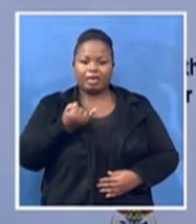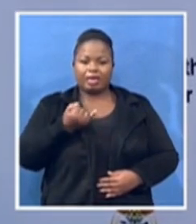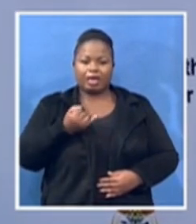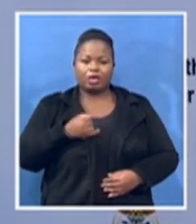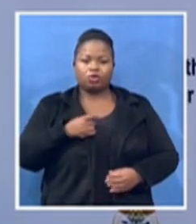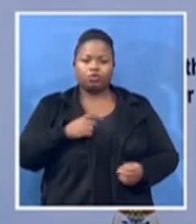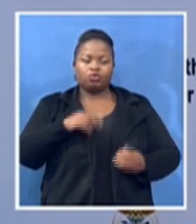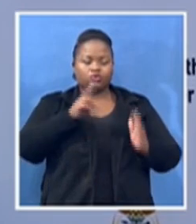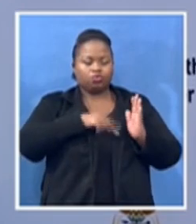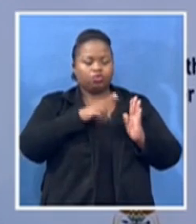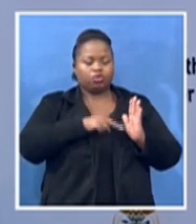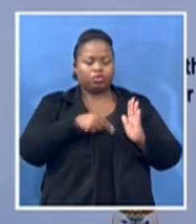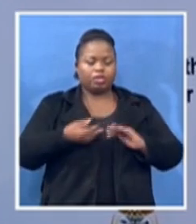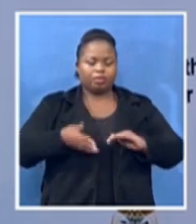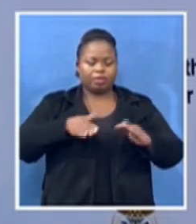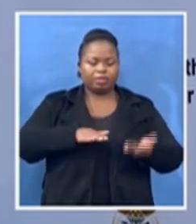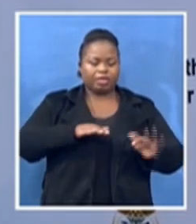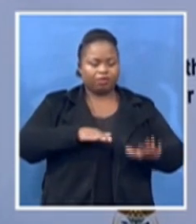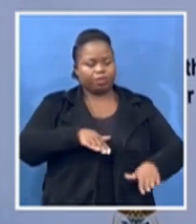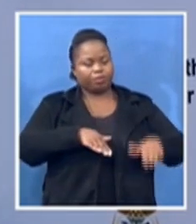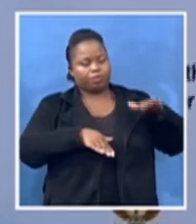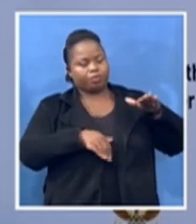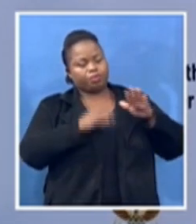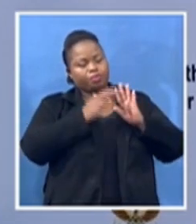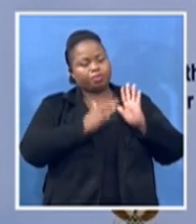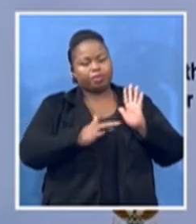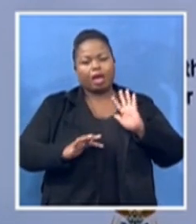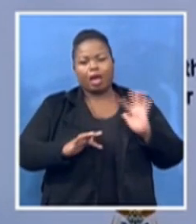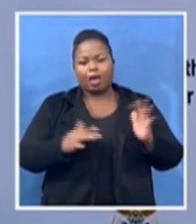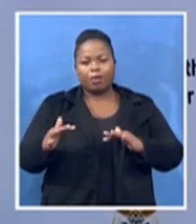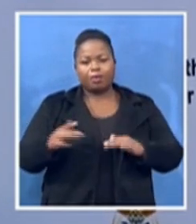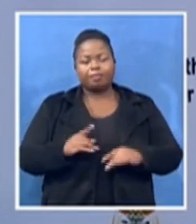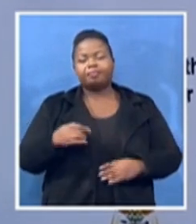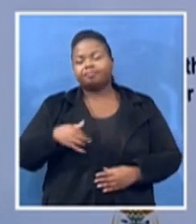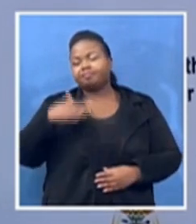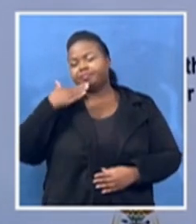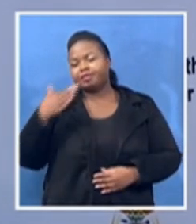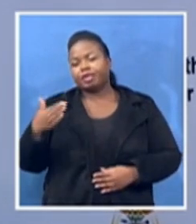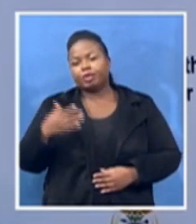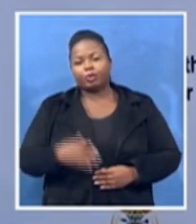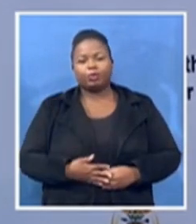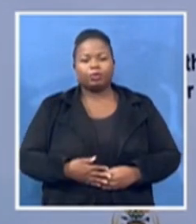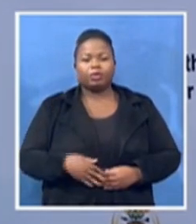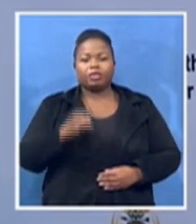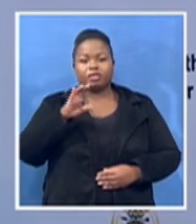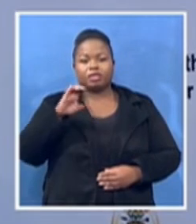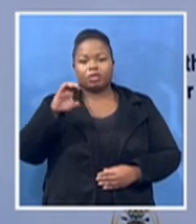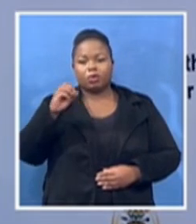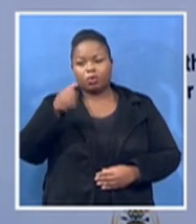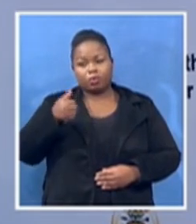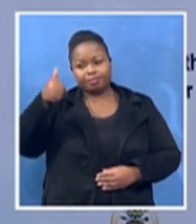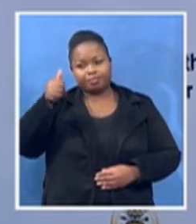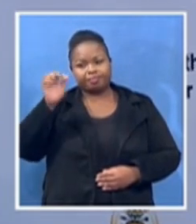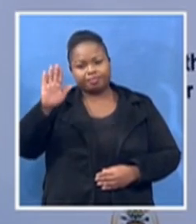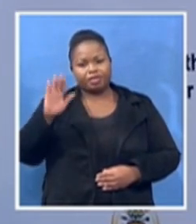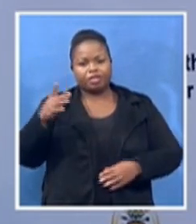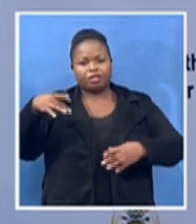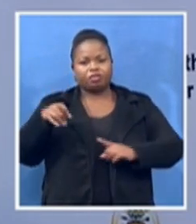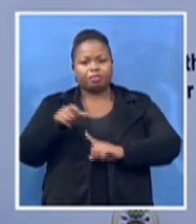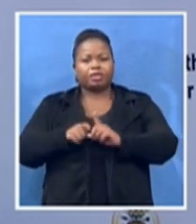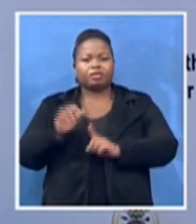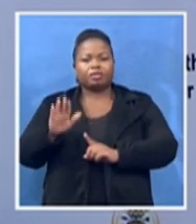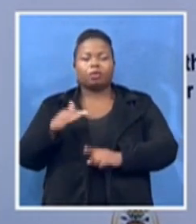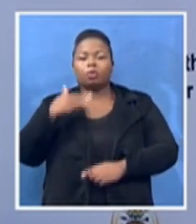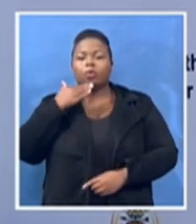Thank you very much, CEO. You have the chairperson here with you of the National Heritage Council,